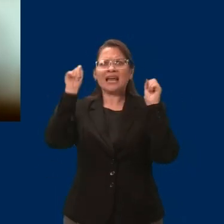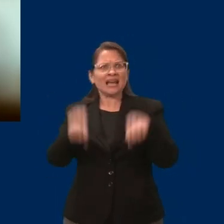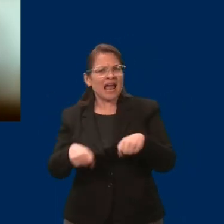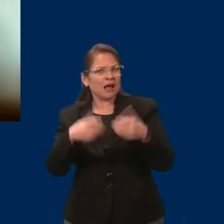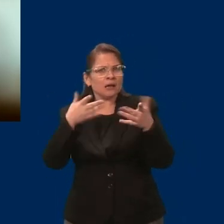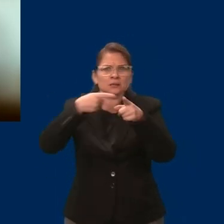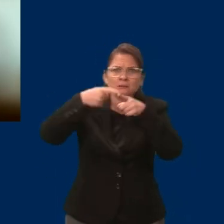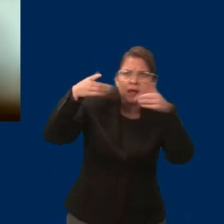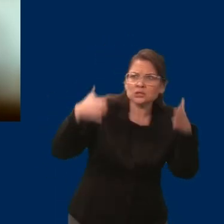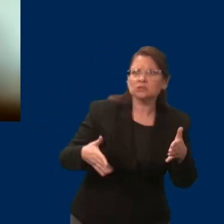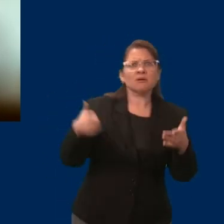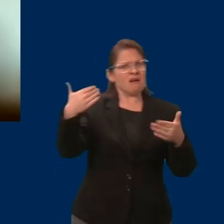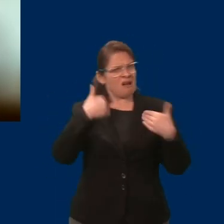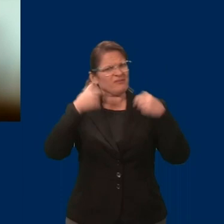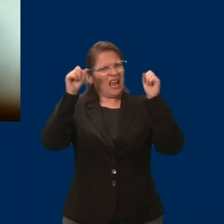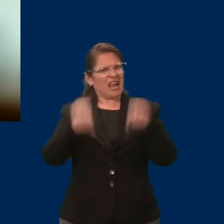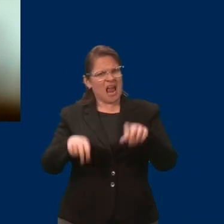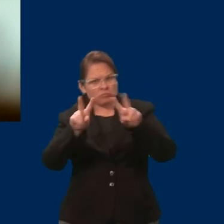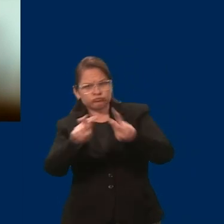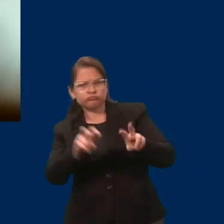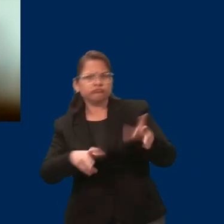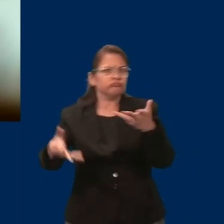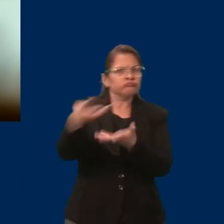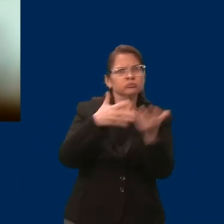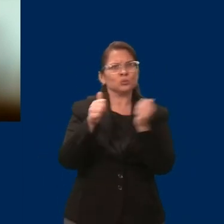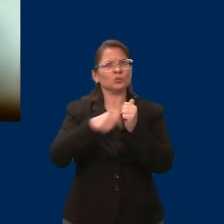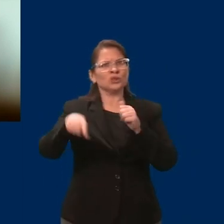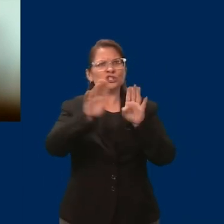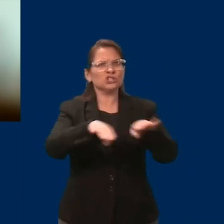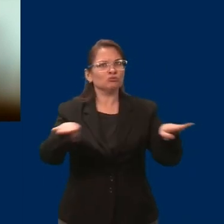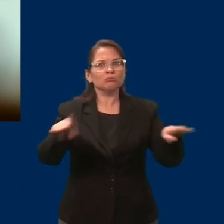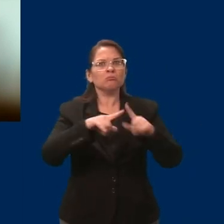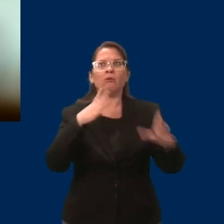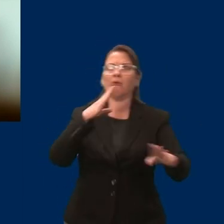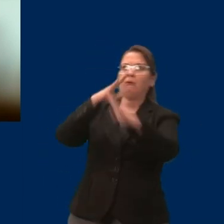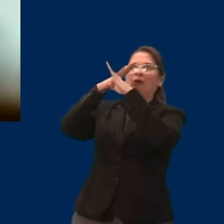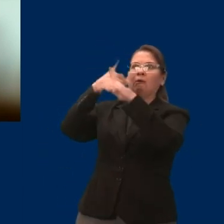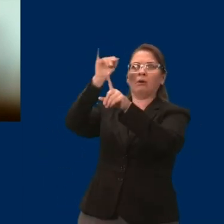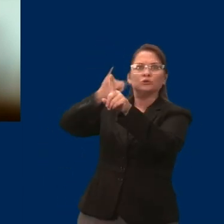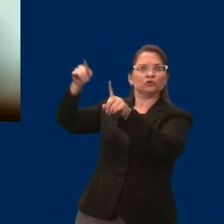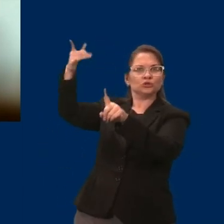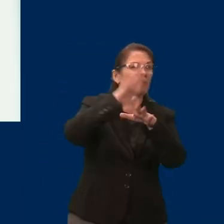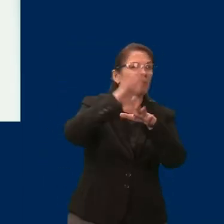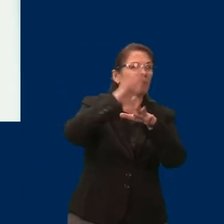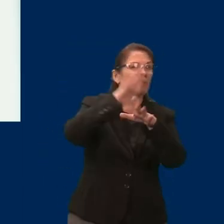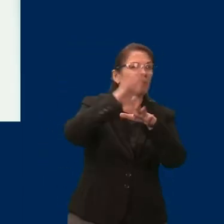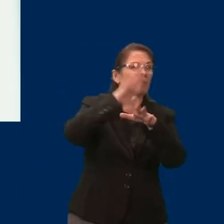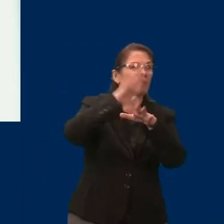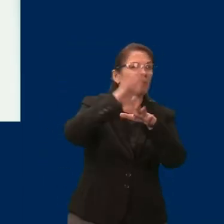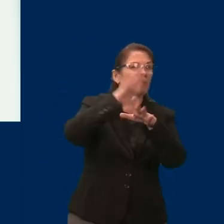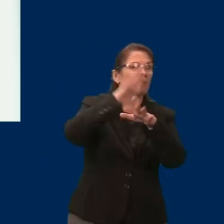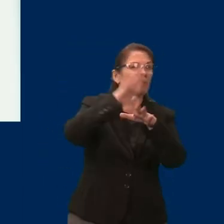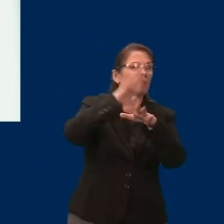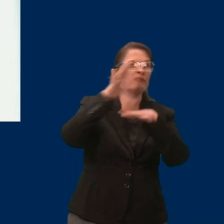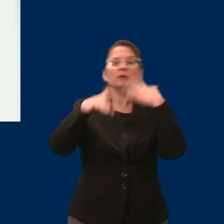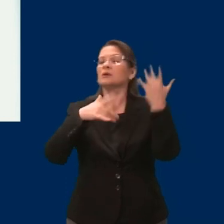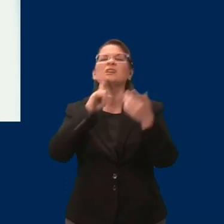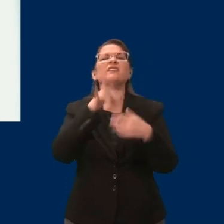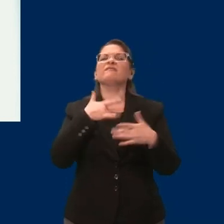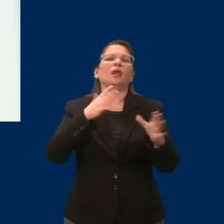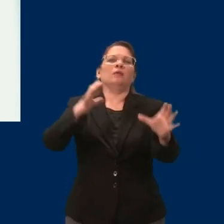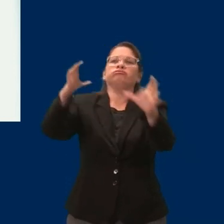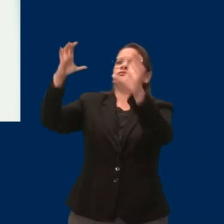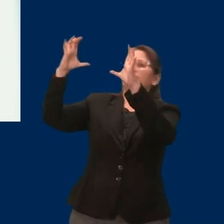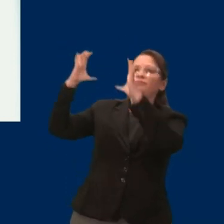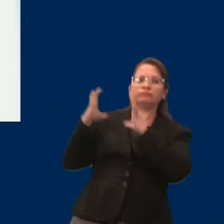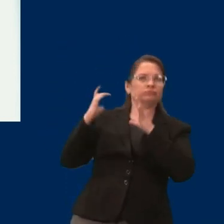artificial barriers that are keeping people from taking advantage of it and being able to use it. My name is Ann St. Martin. And